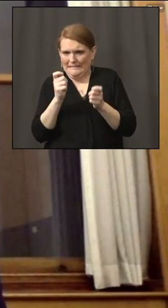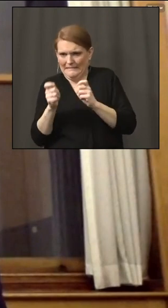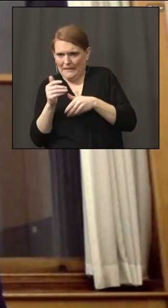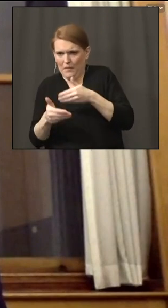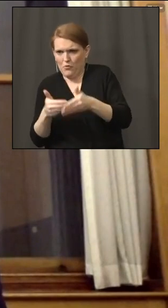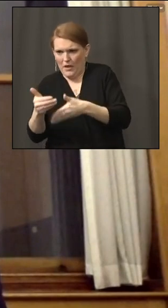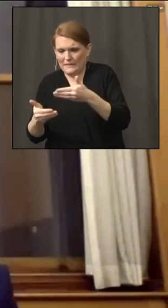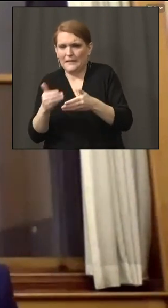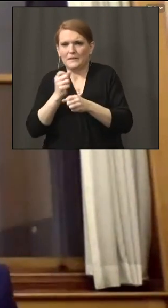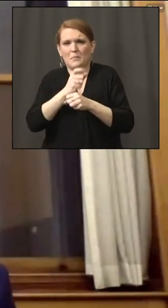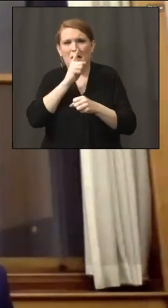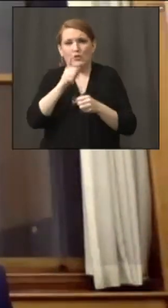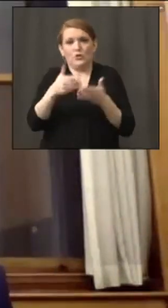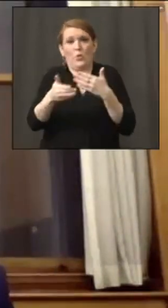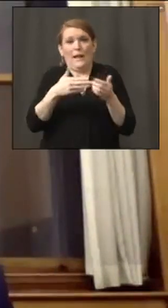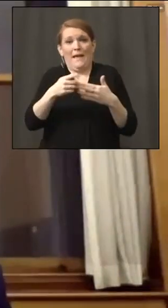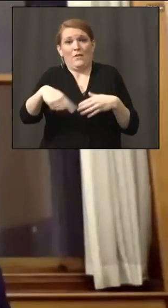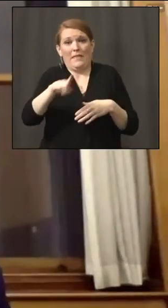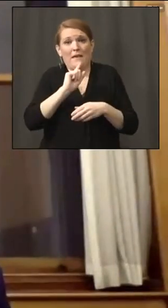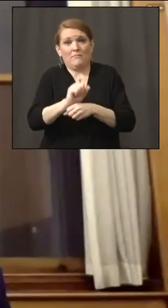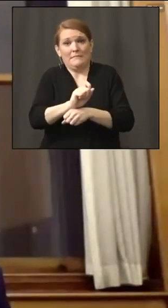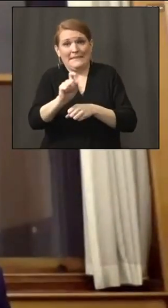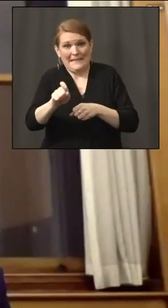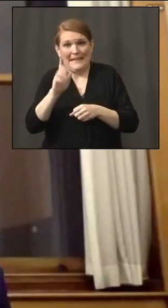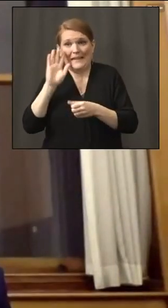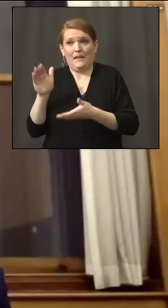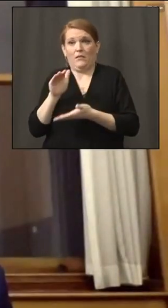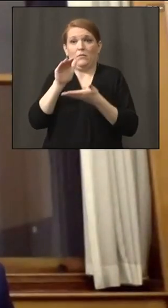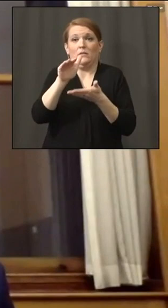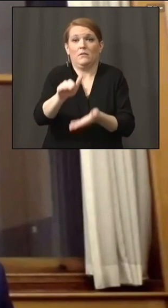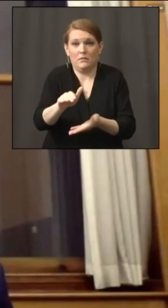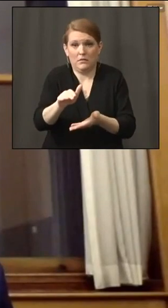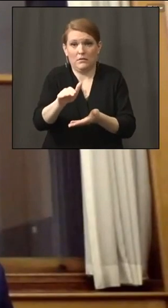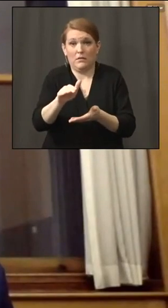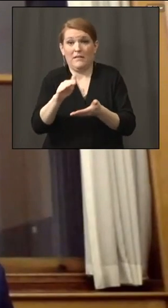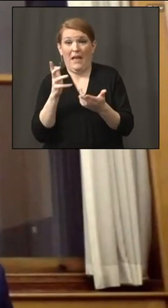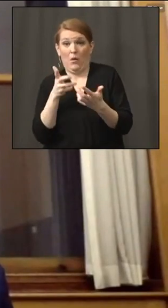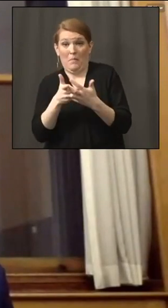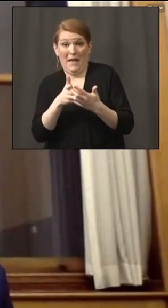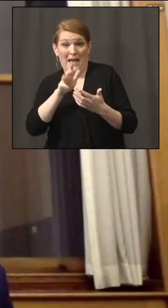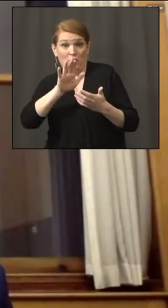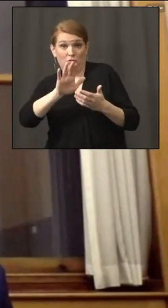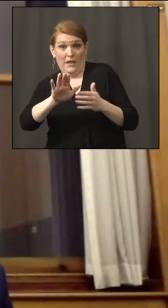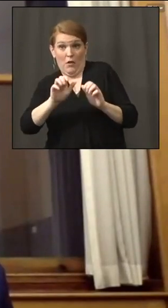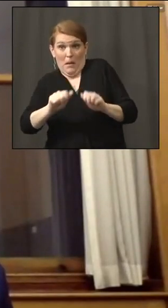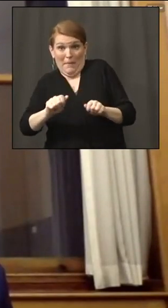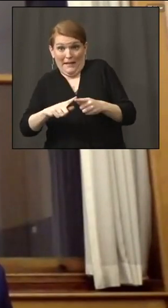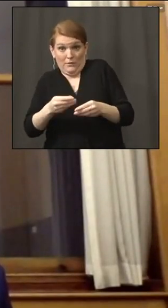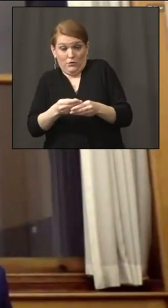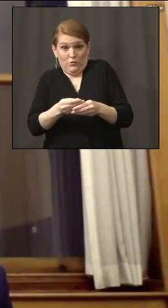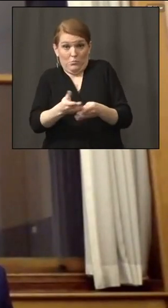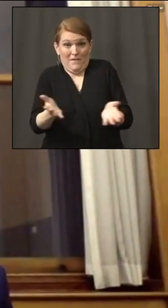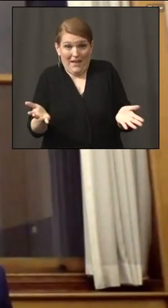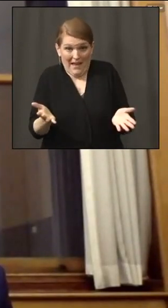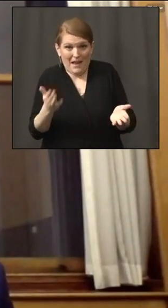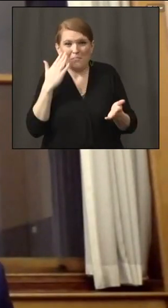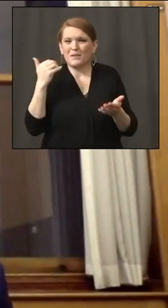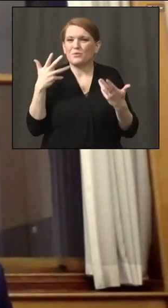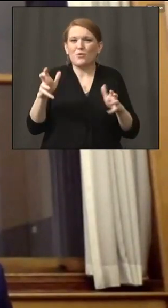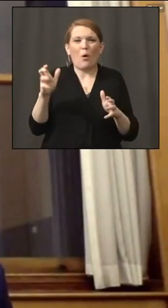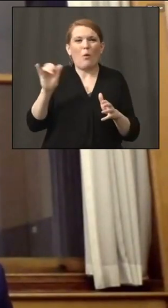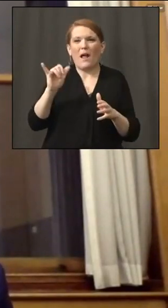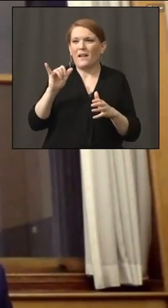deliveries of vaccine that is kind of maxing out their capacity, not letting vials gather dust in the refrigerator during a week,